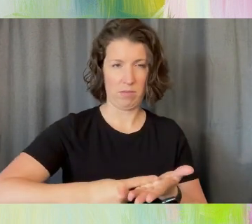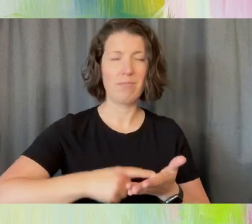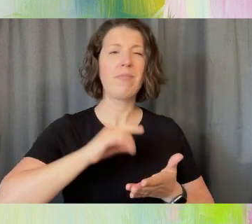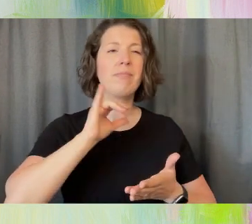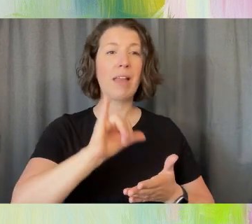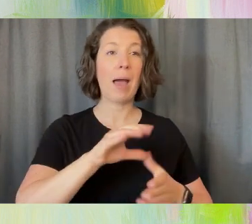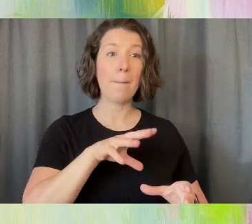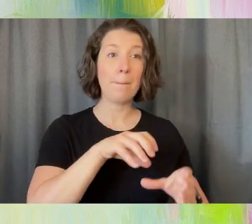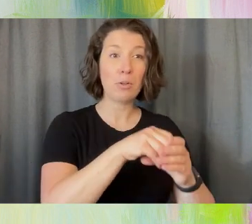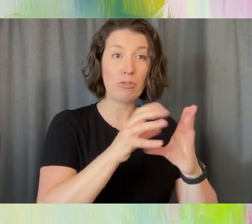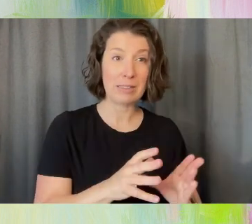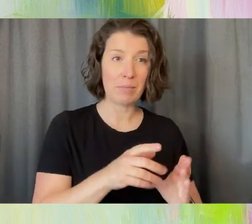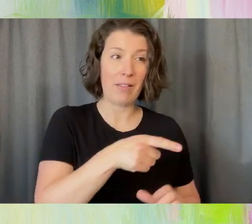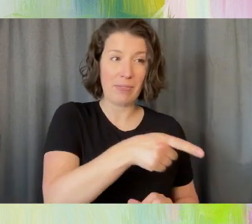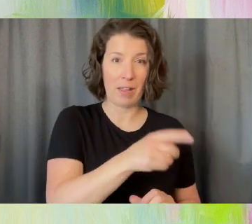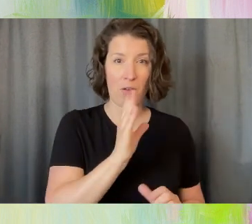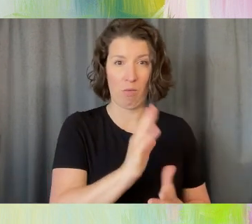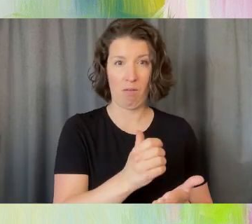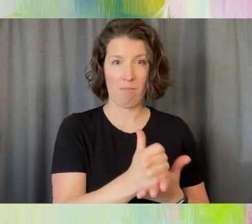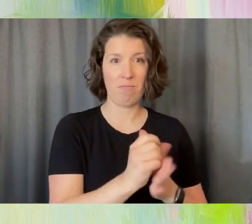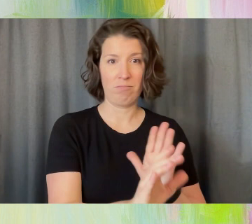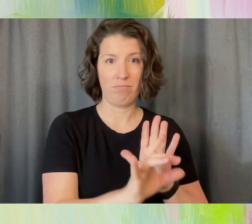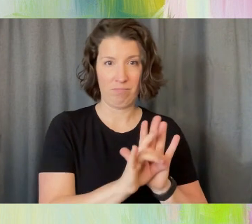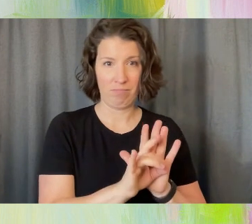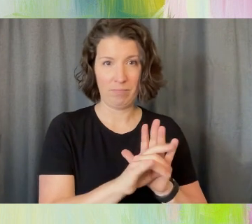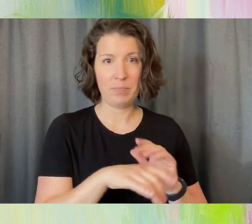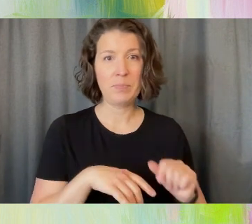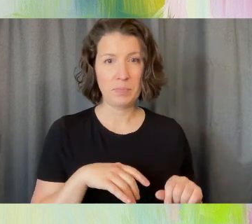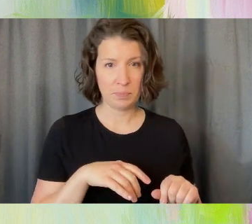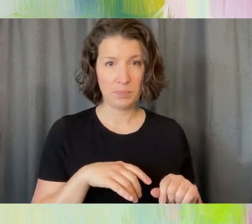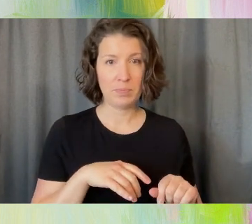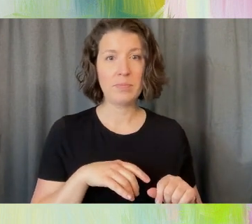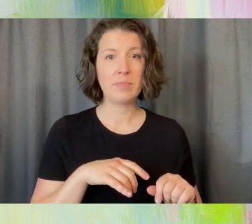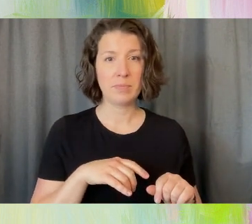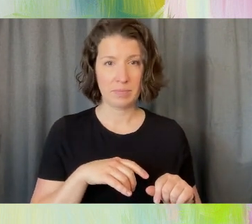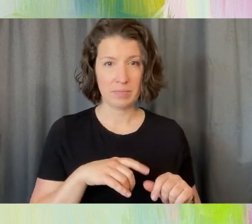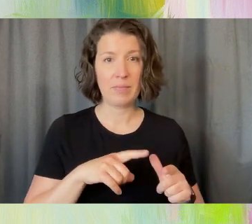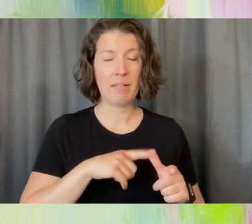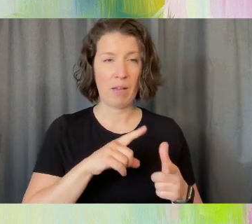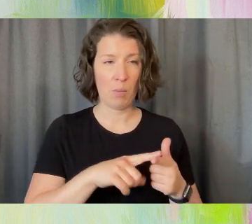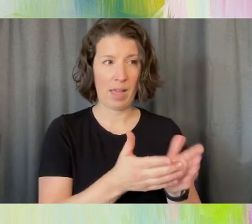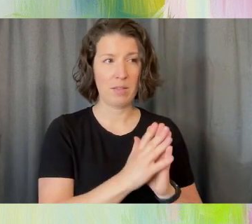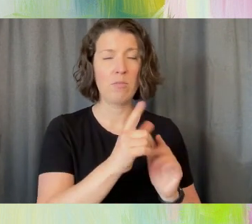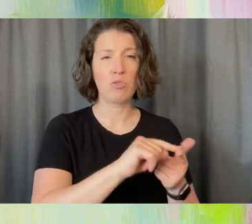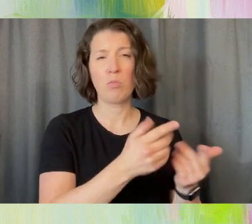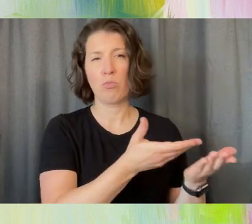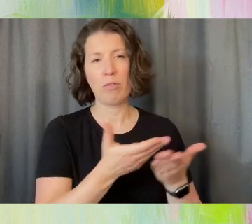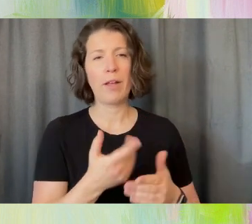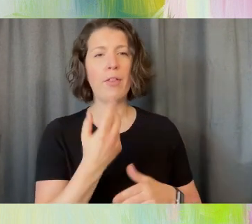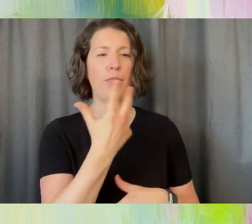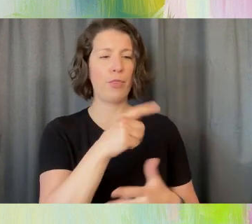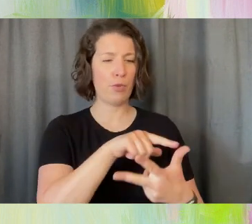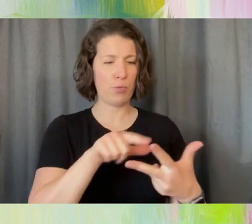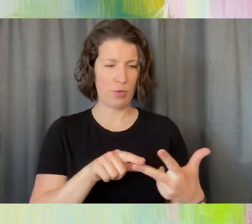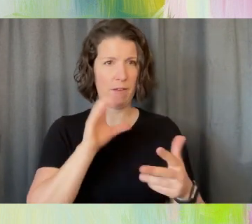that is going to select their photographs. Usually we ask them to bring three photos with narratives, but they can take as many photos as they